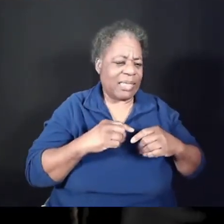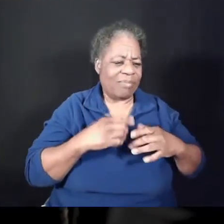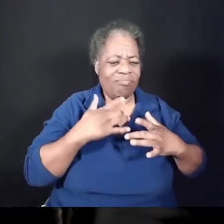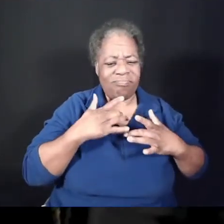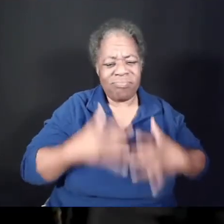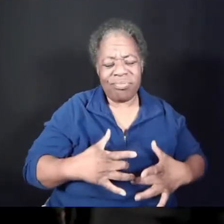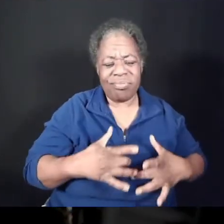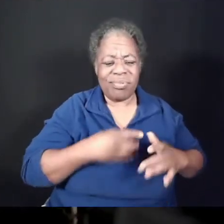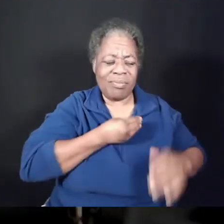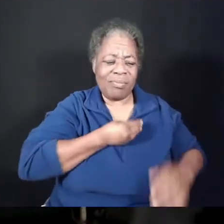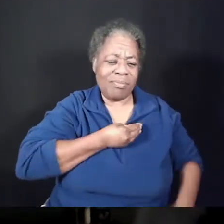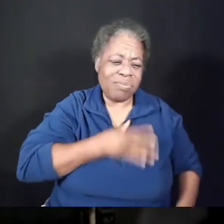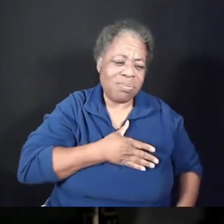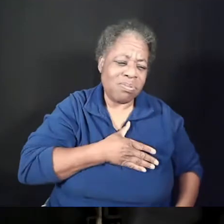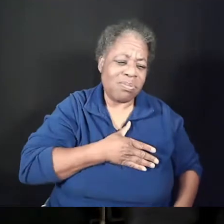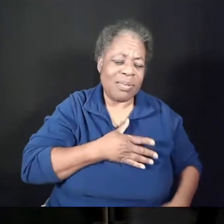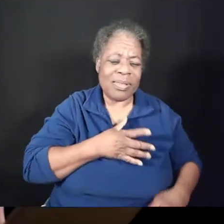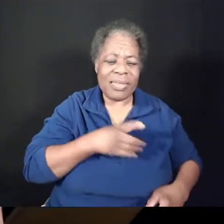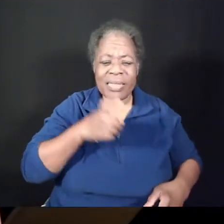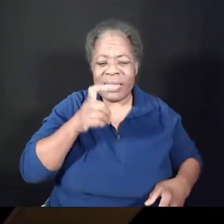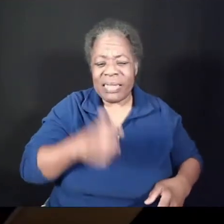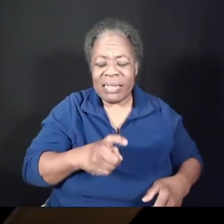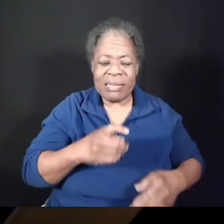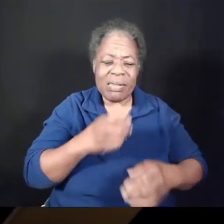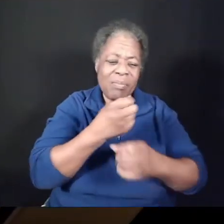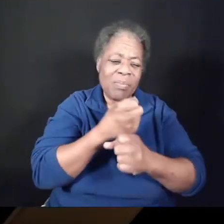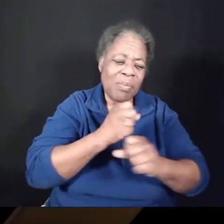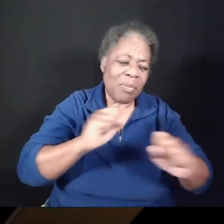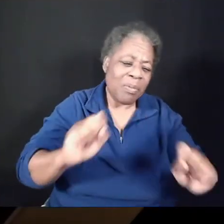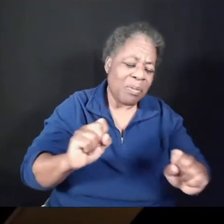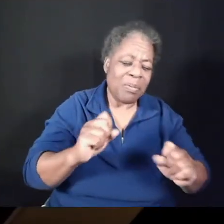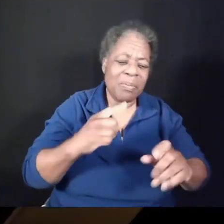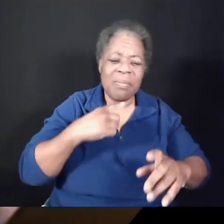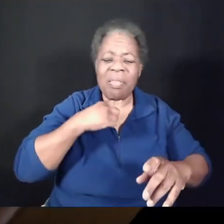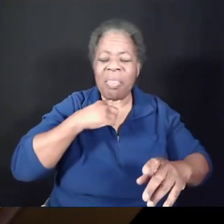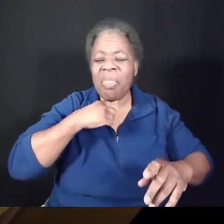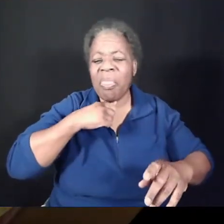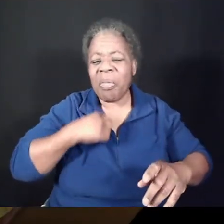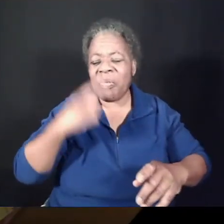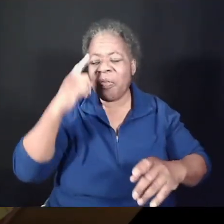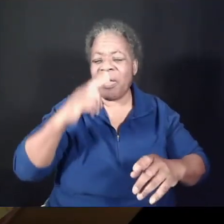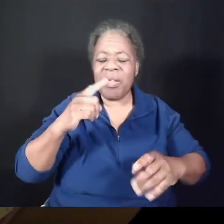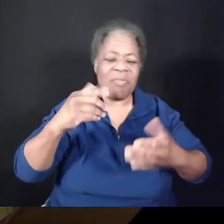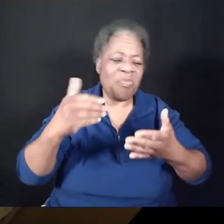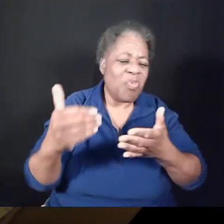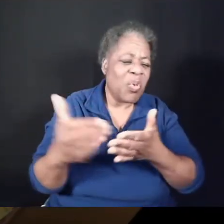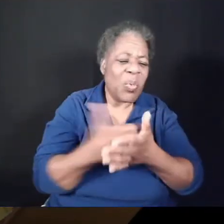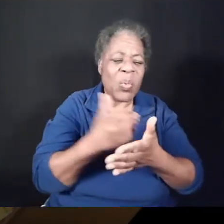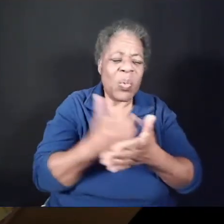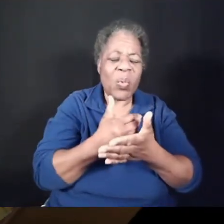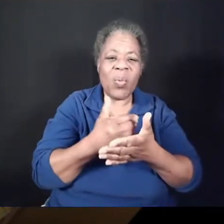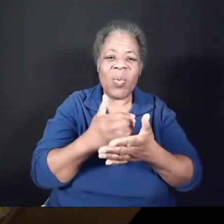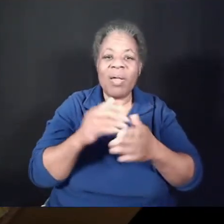for a drink from the well? Jesus is calling.